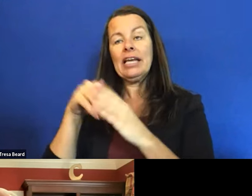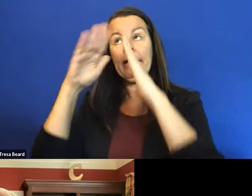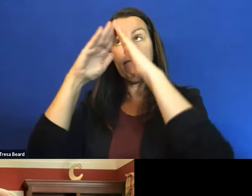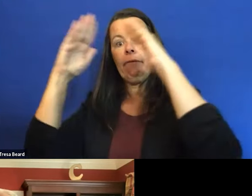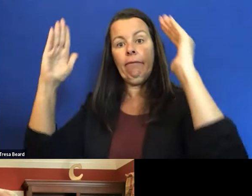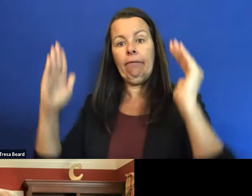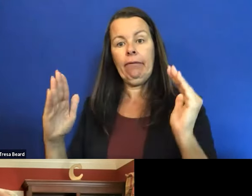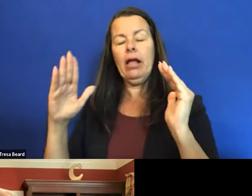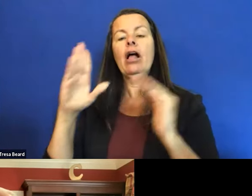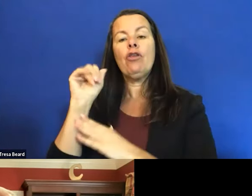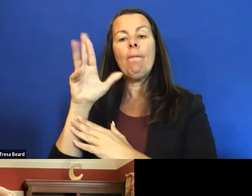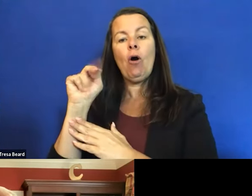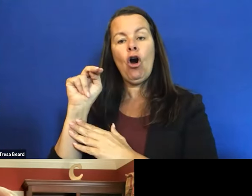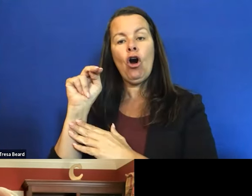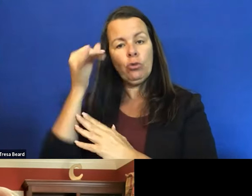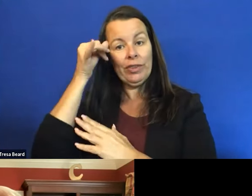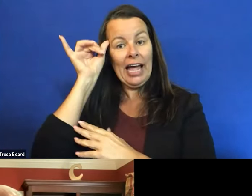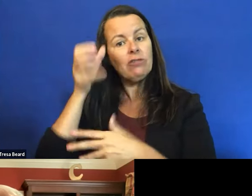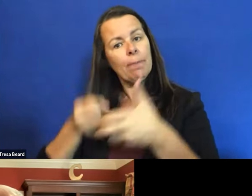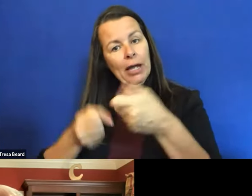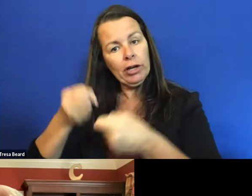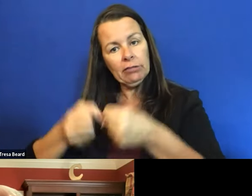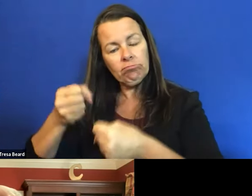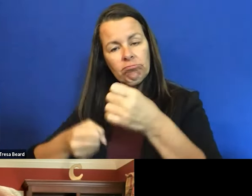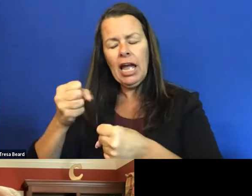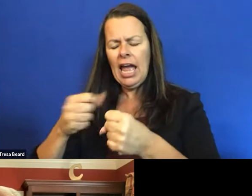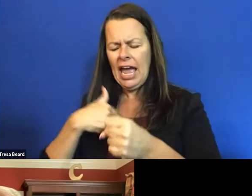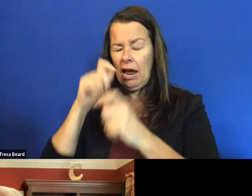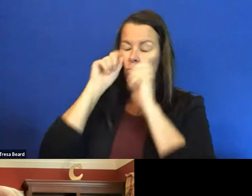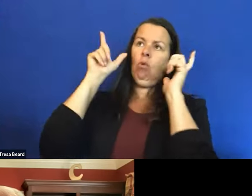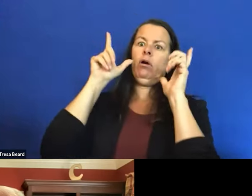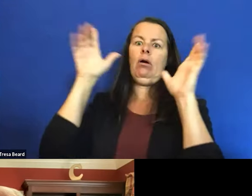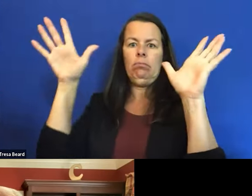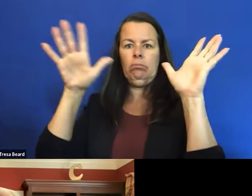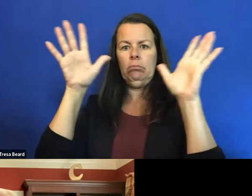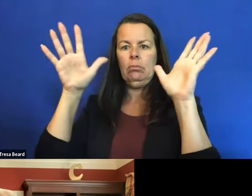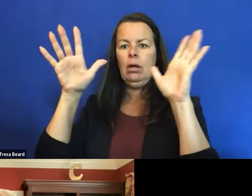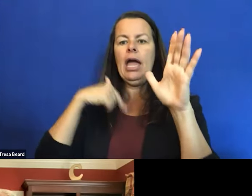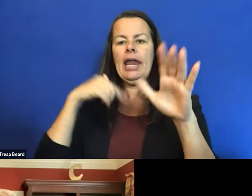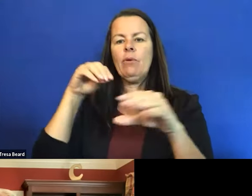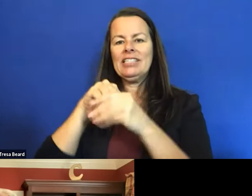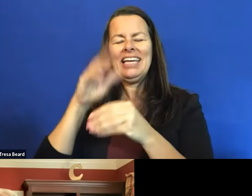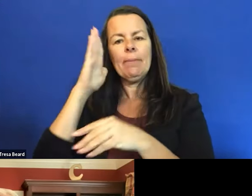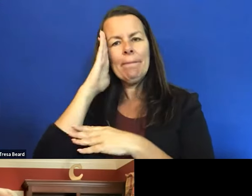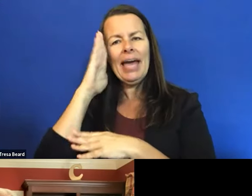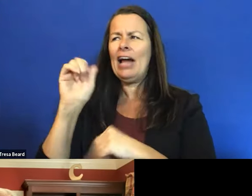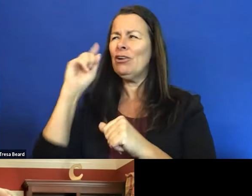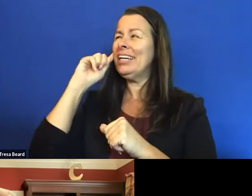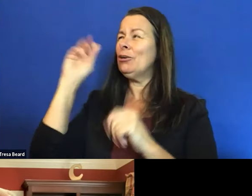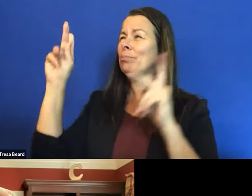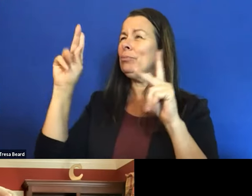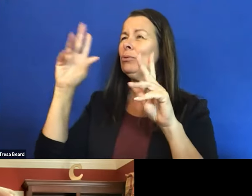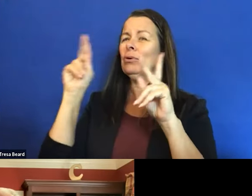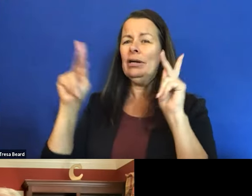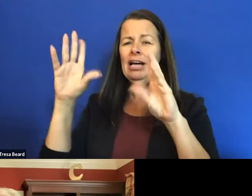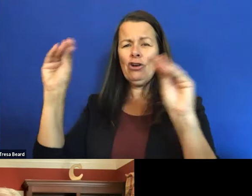And the only thing I know is I woke up and I was in bed and I could hear people talking, but I couldn't do anything.